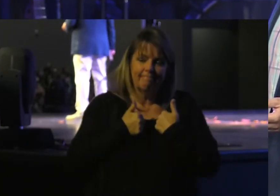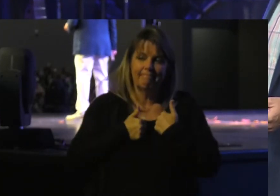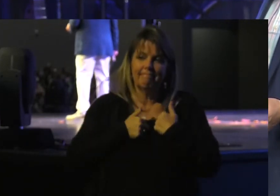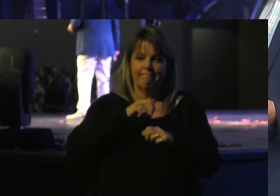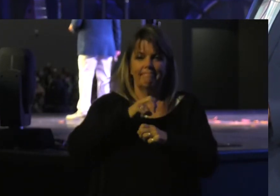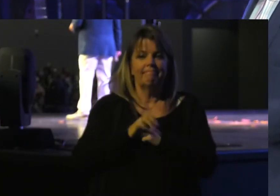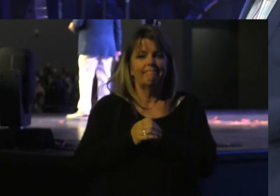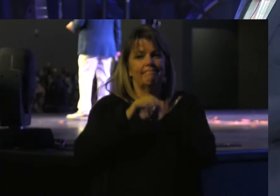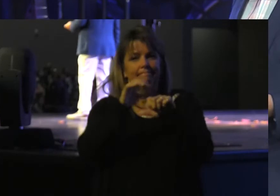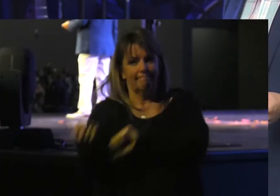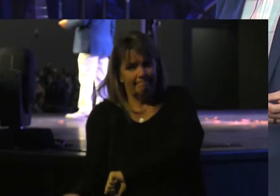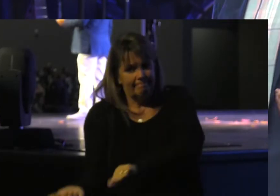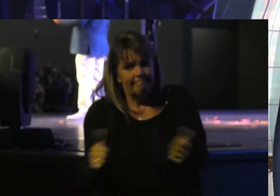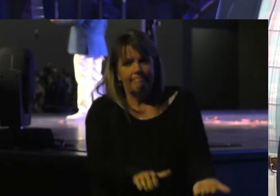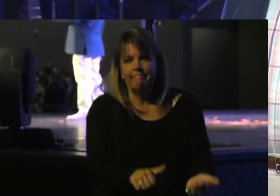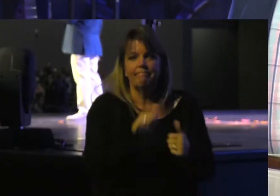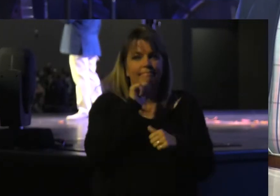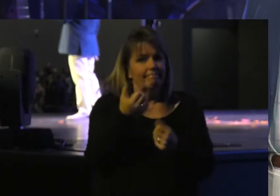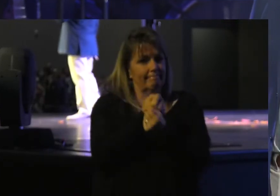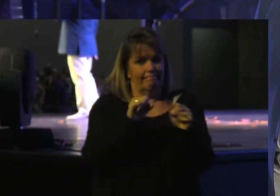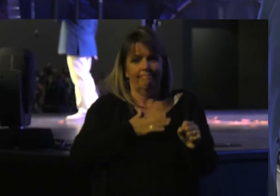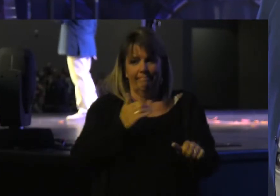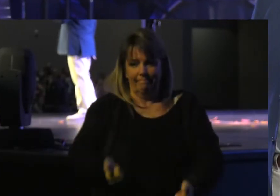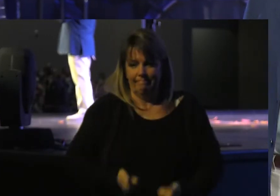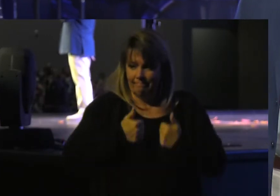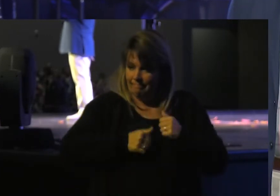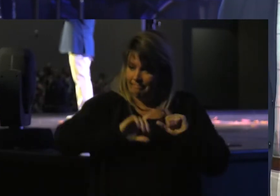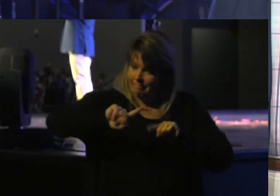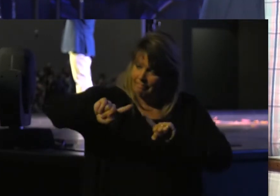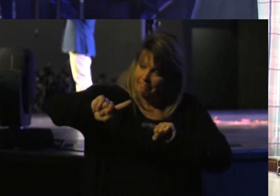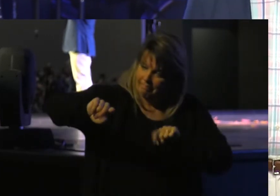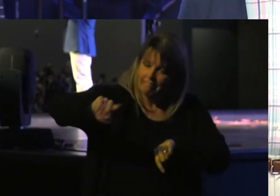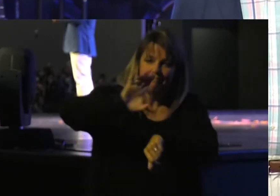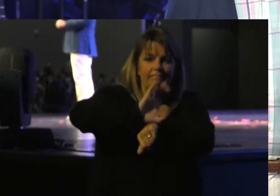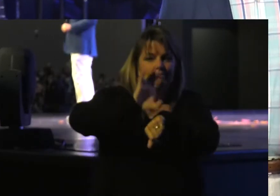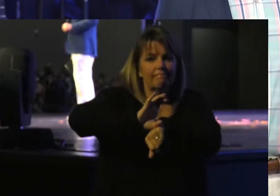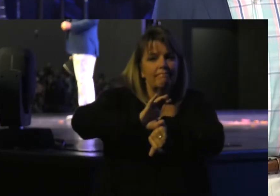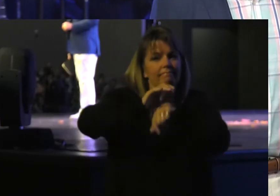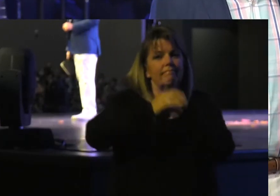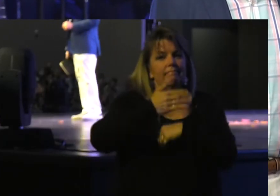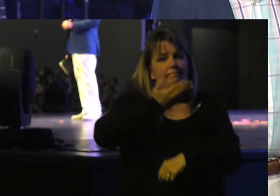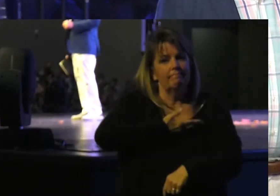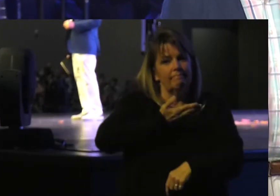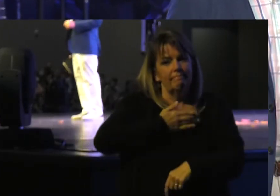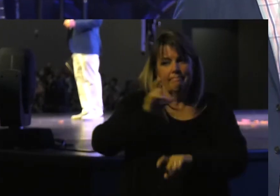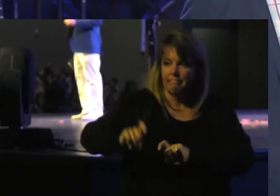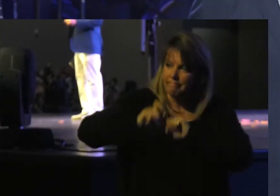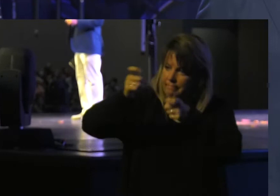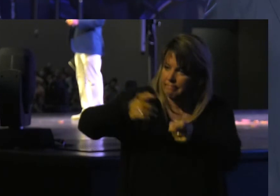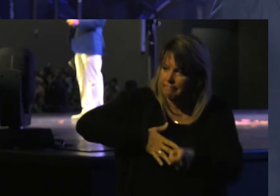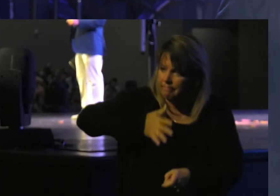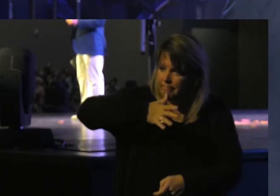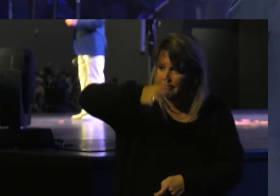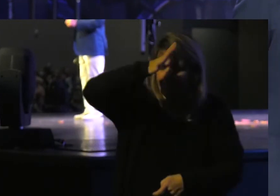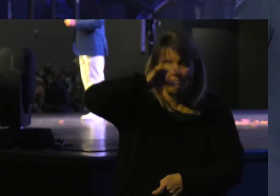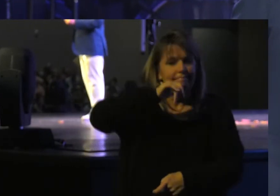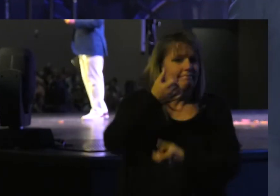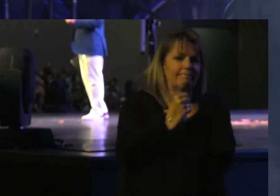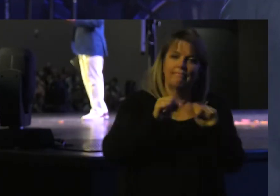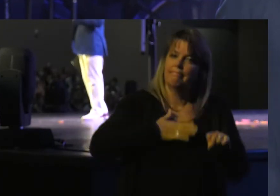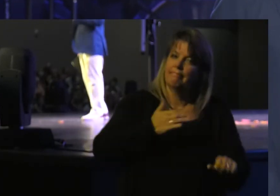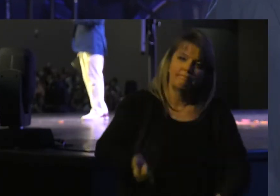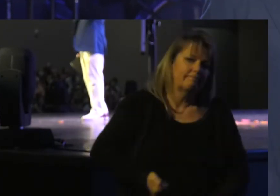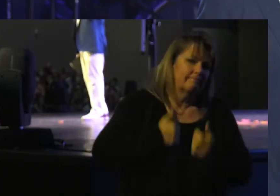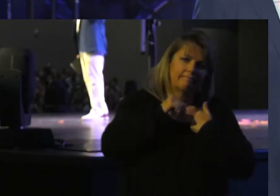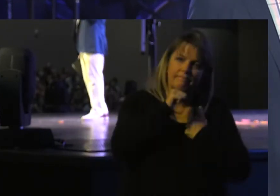Water Has not Saved my Life And even Being taken To church As a Baby And dedicated By my Mother And my Father Has not Saved my Life